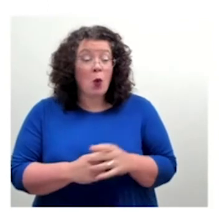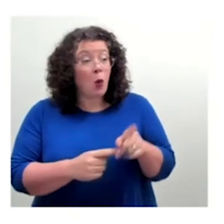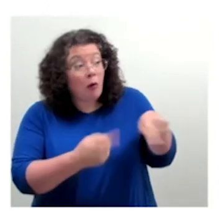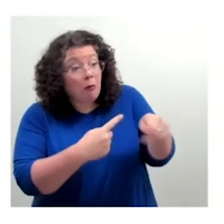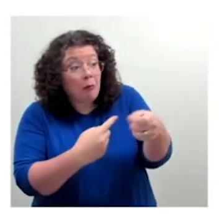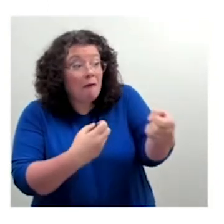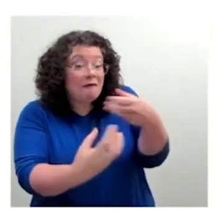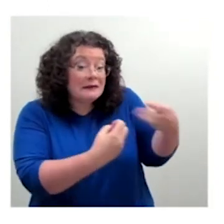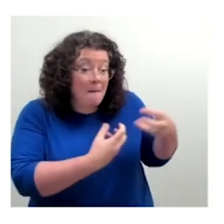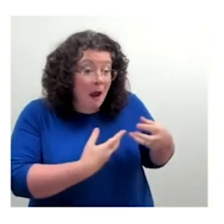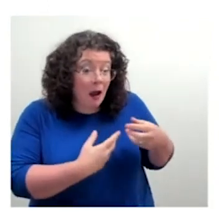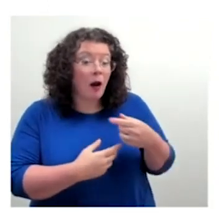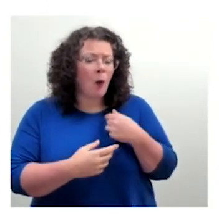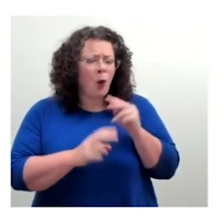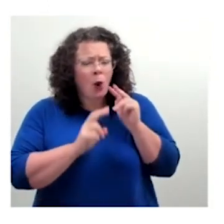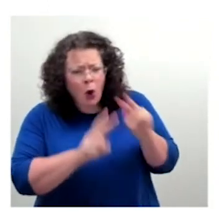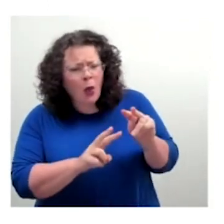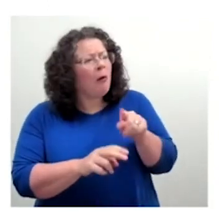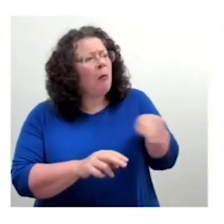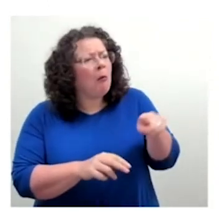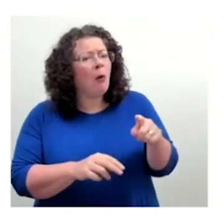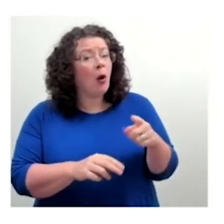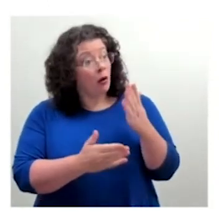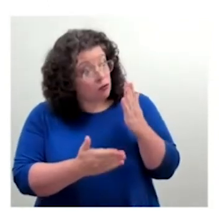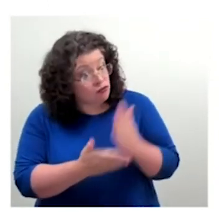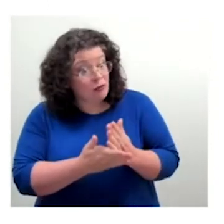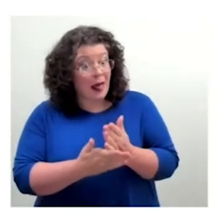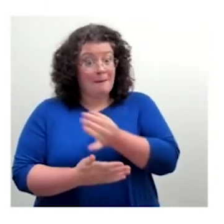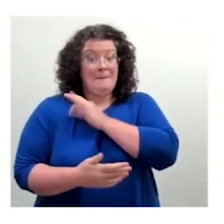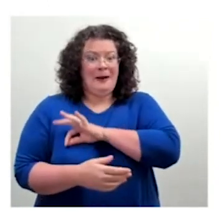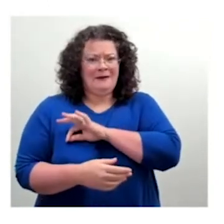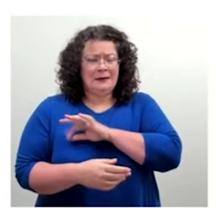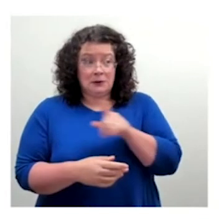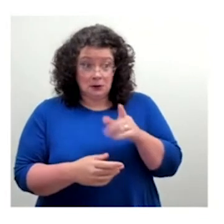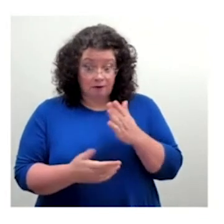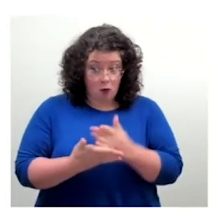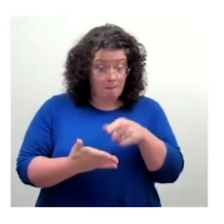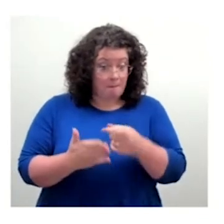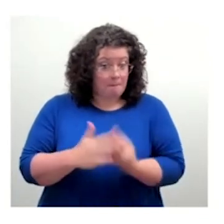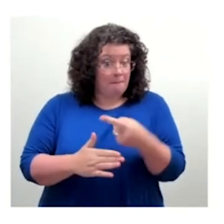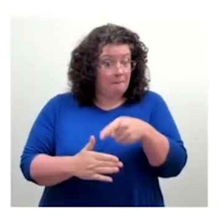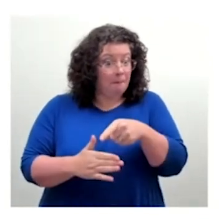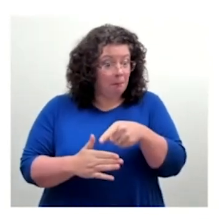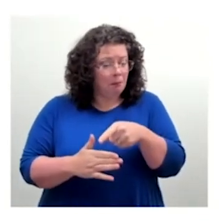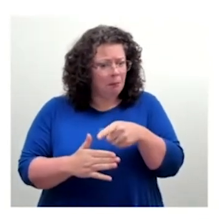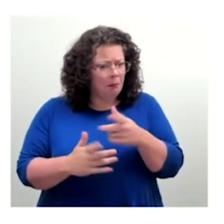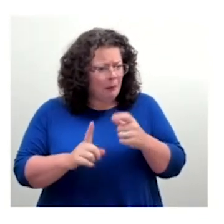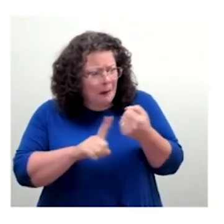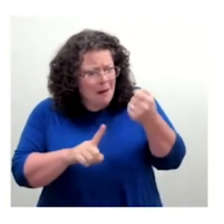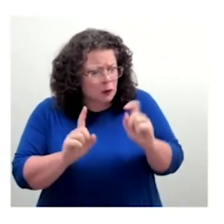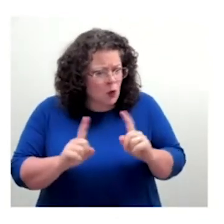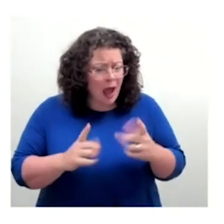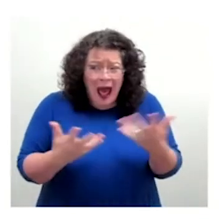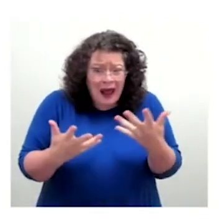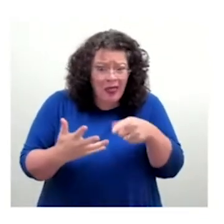things. Anything that you design, anything that you create, know, give me anything in the world, I'll find you someone that can't use it. You know, that's it.